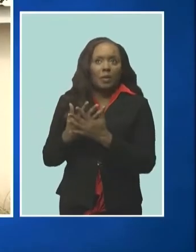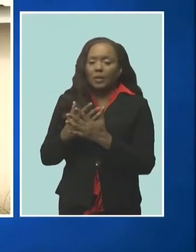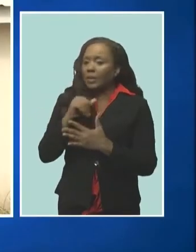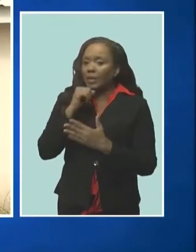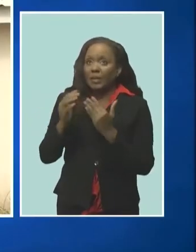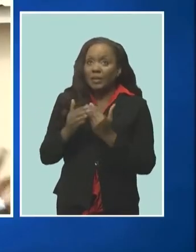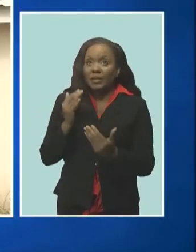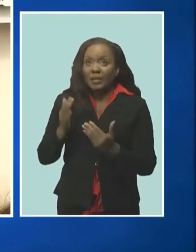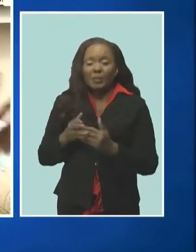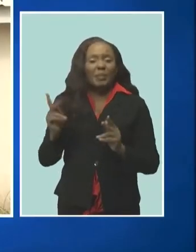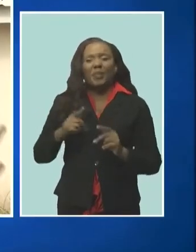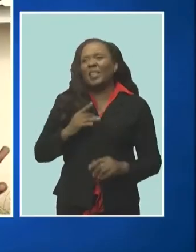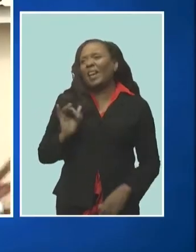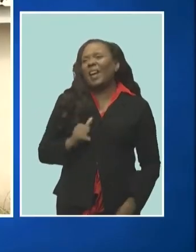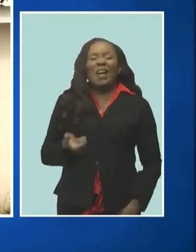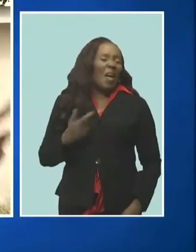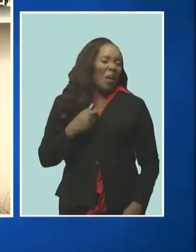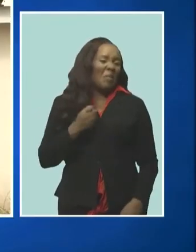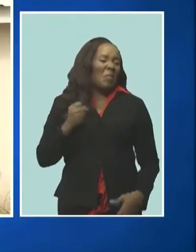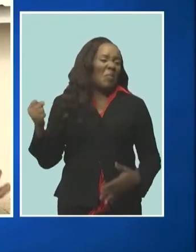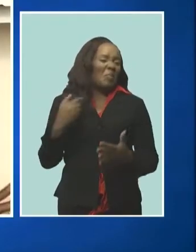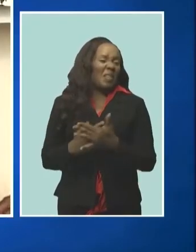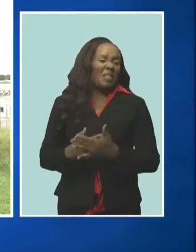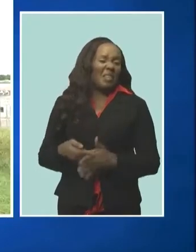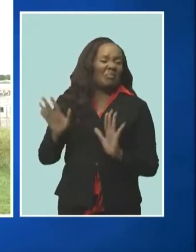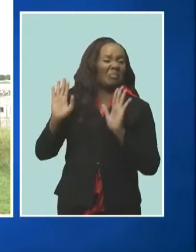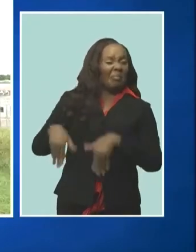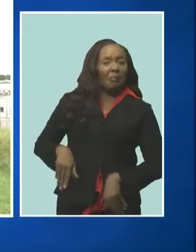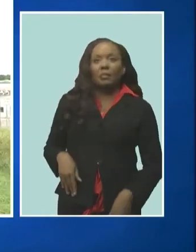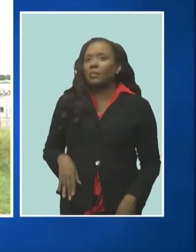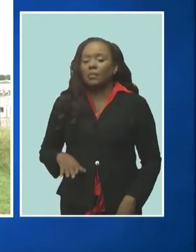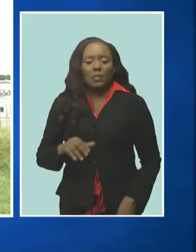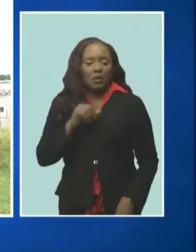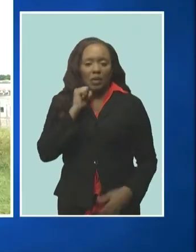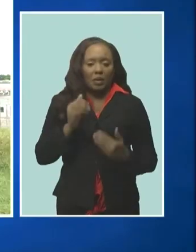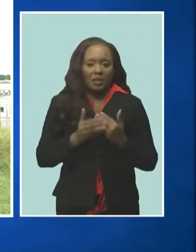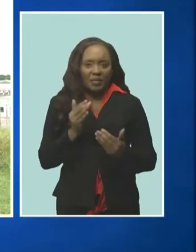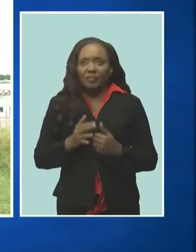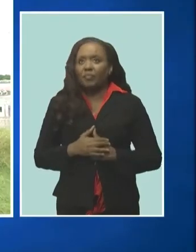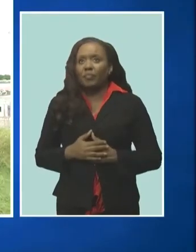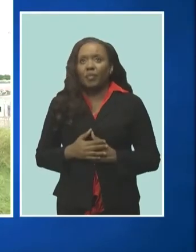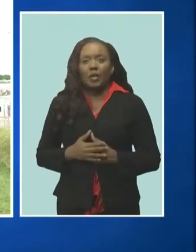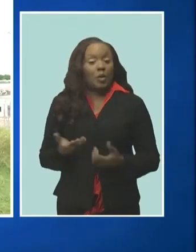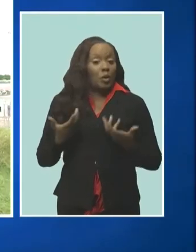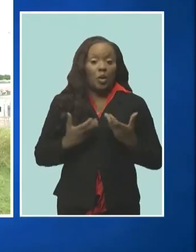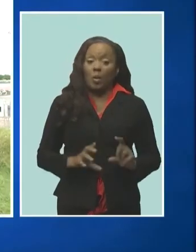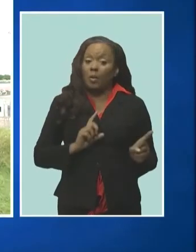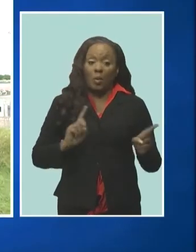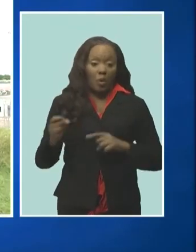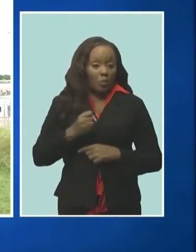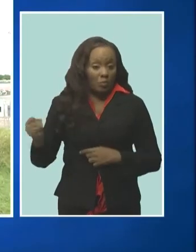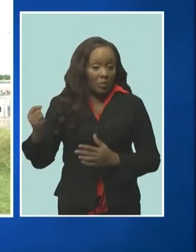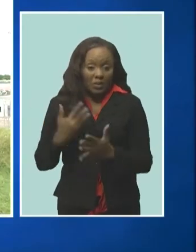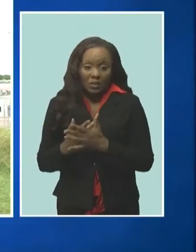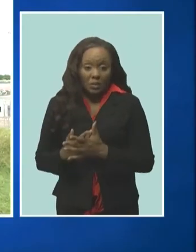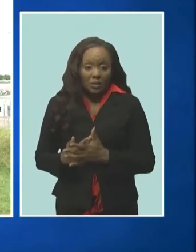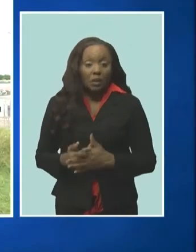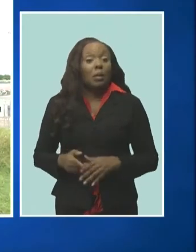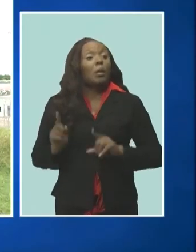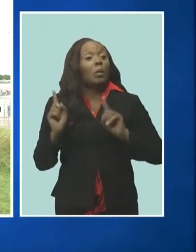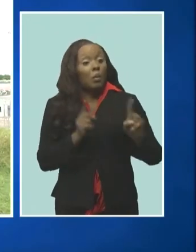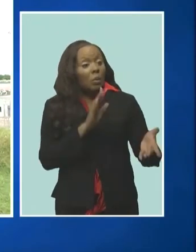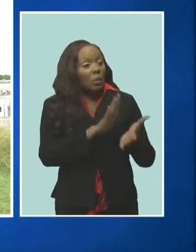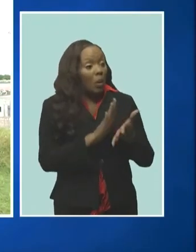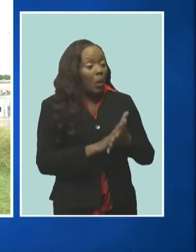it may sound like here it may look like here it's not key prison is not really the place you want to be so i advise people to go to school